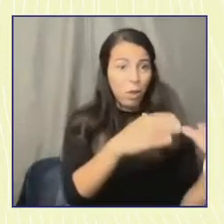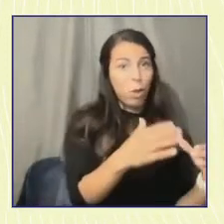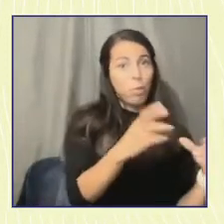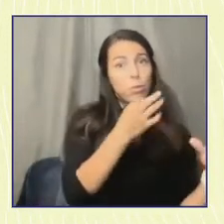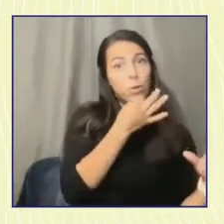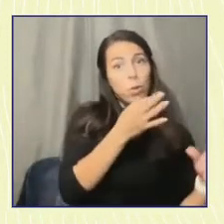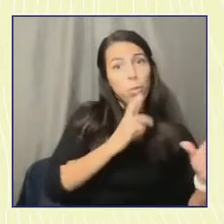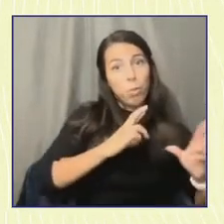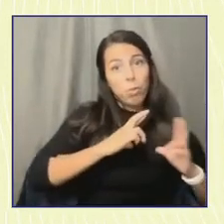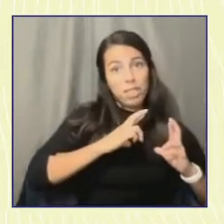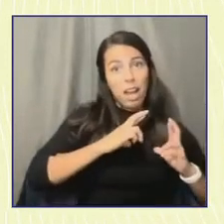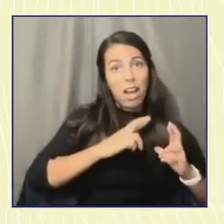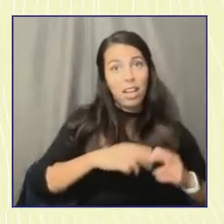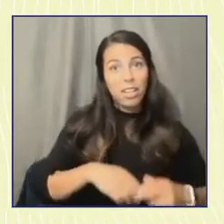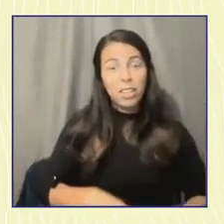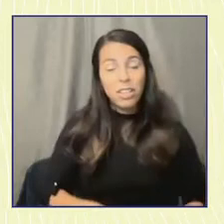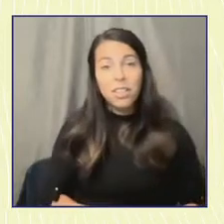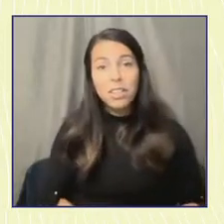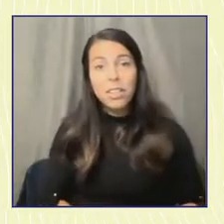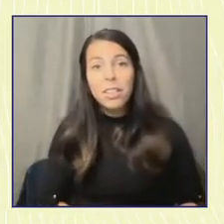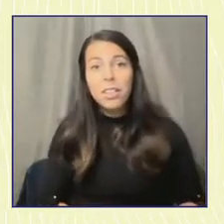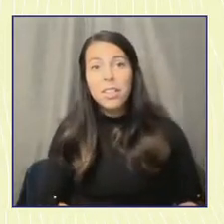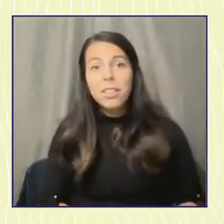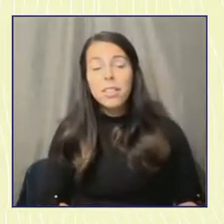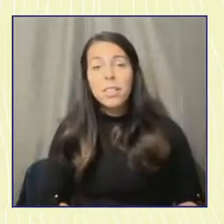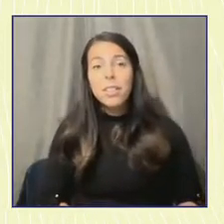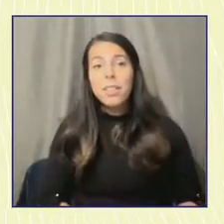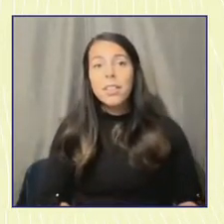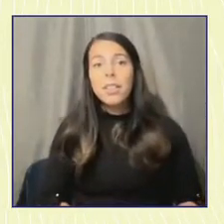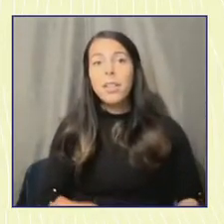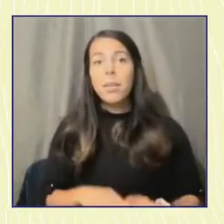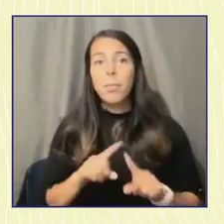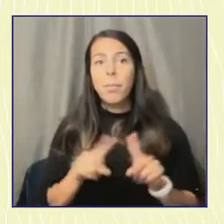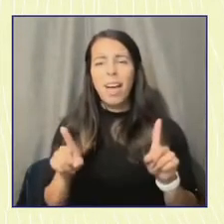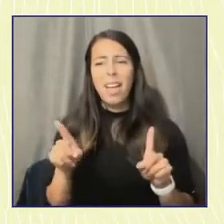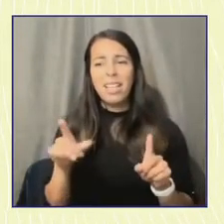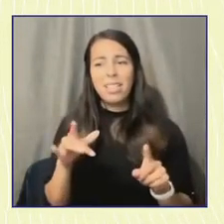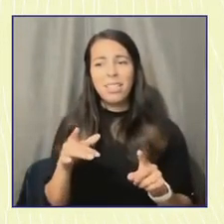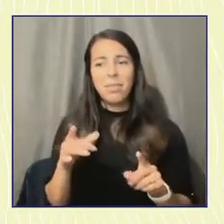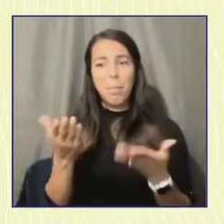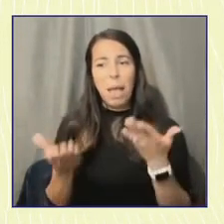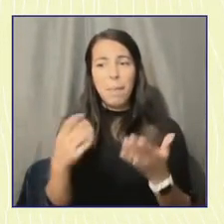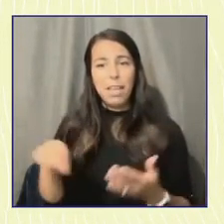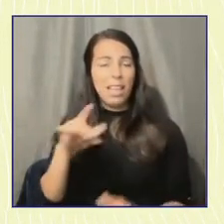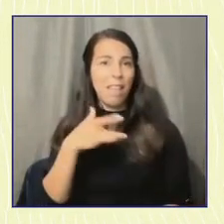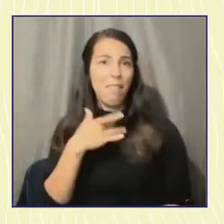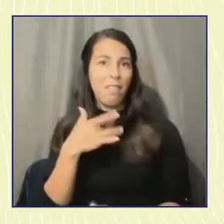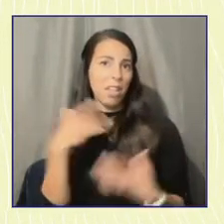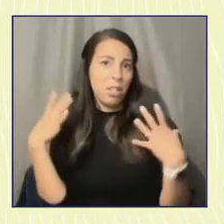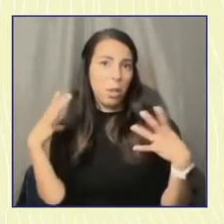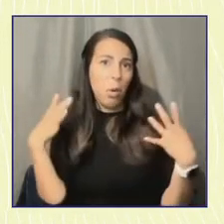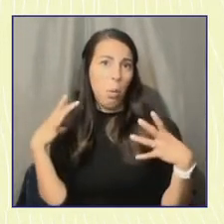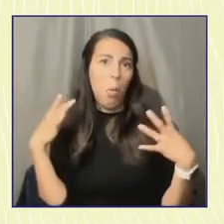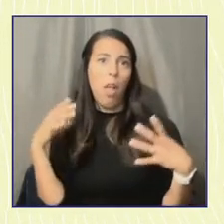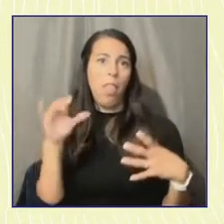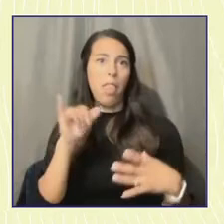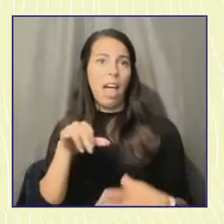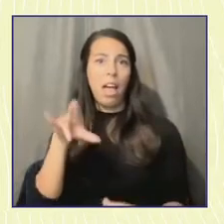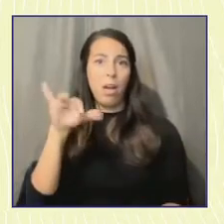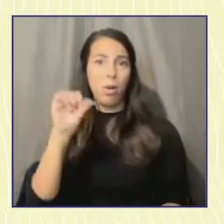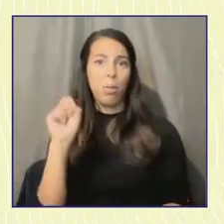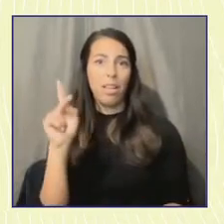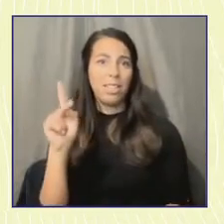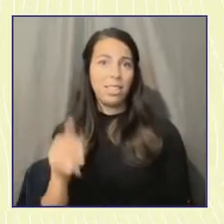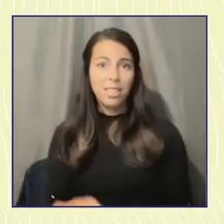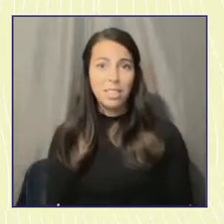associated with that work at this moment. And so, you know, we there